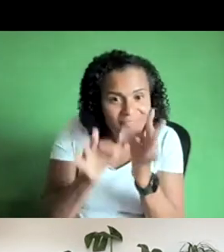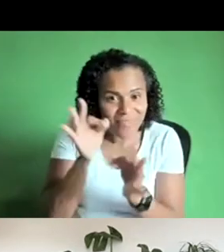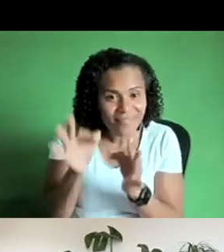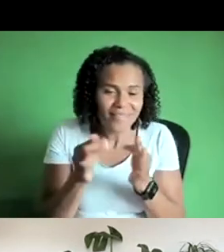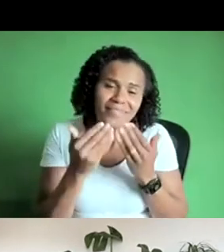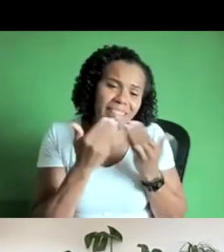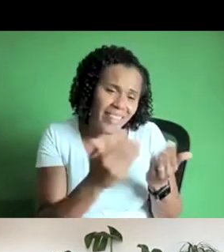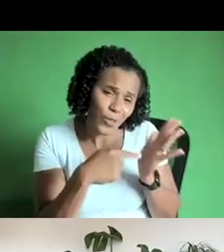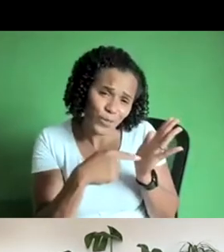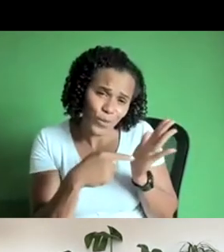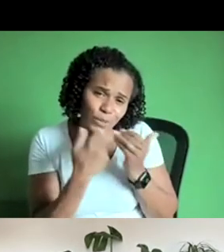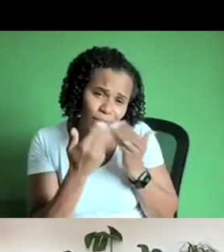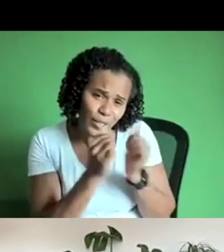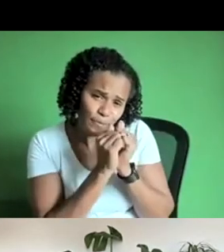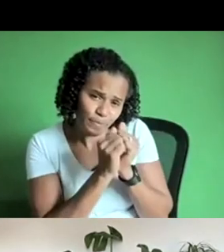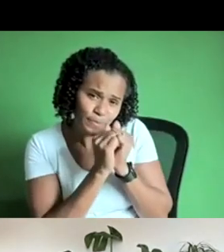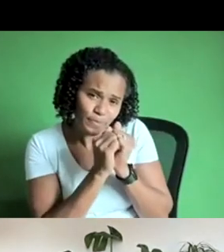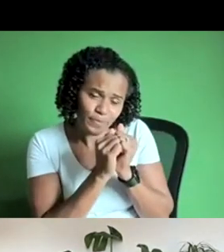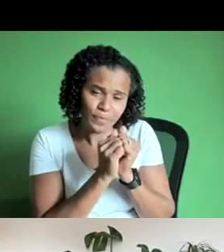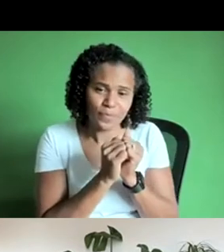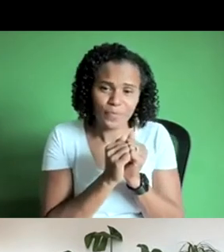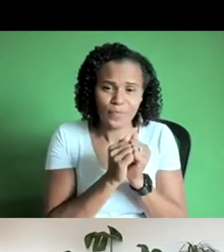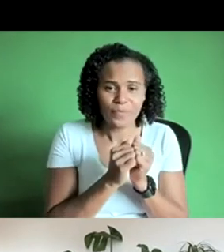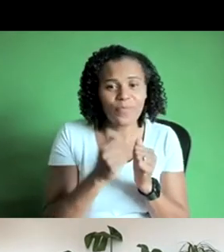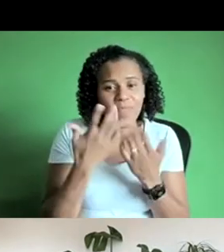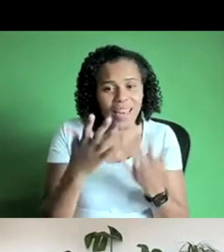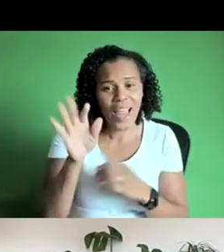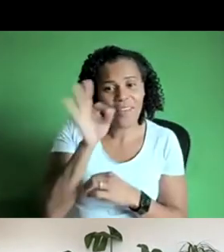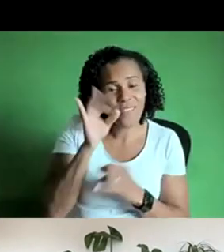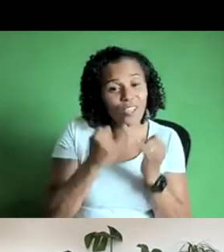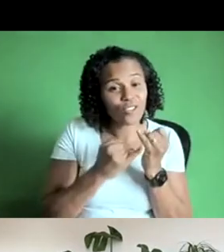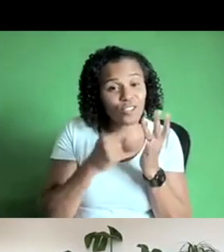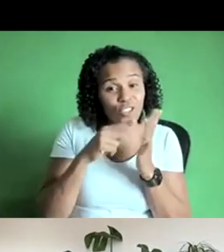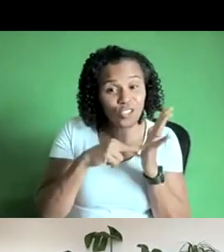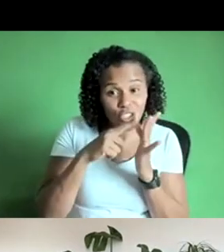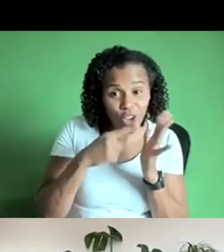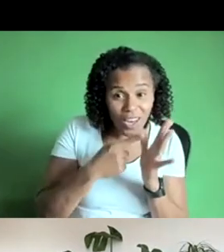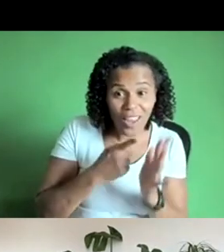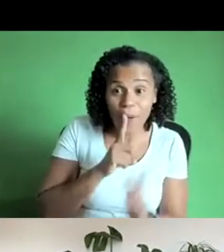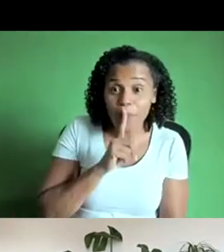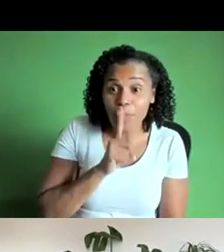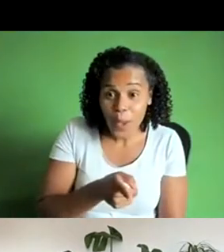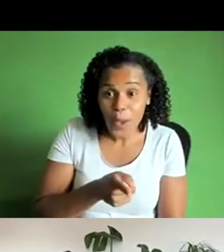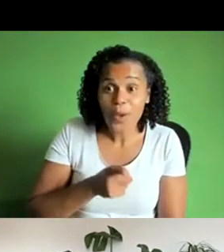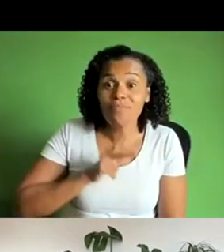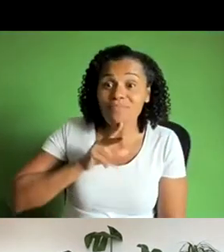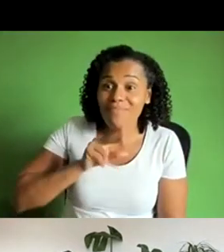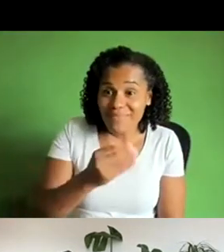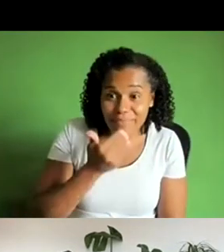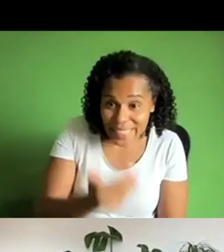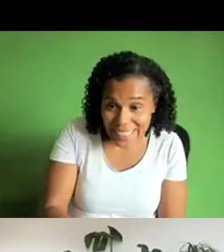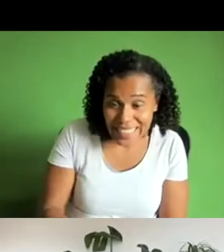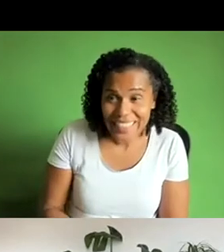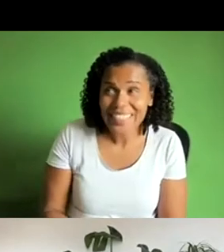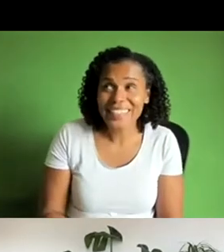thanks thompson and i'm just going to invite sonia to to kind of turn your mic on um and